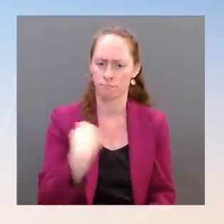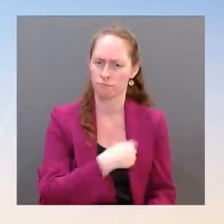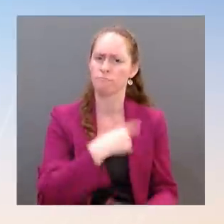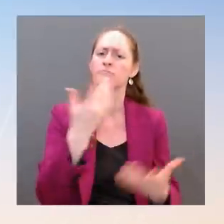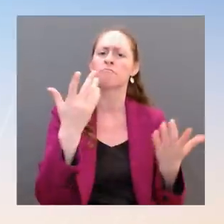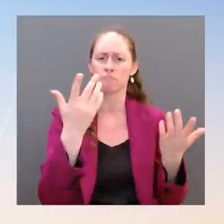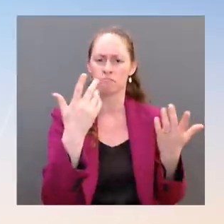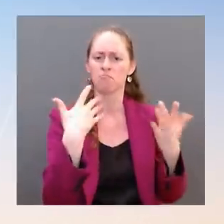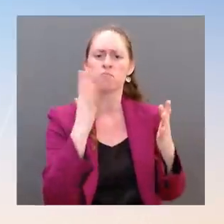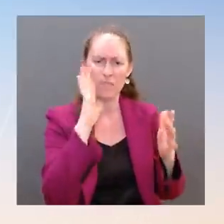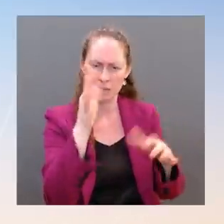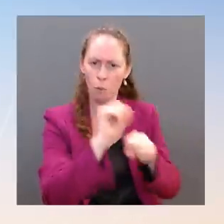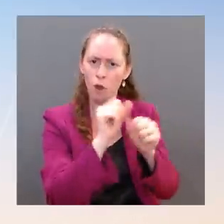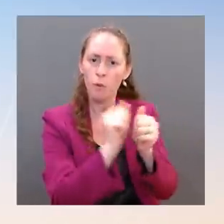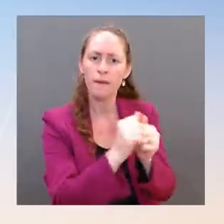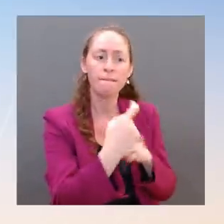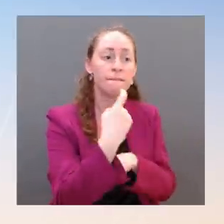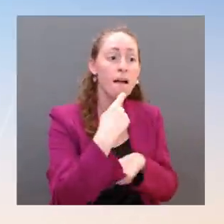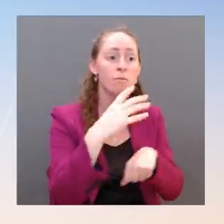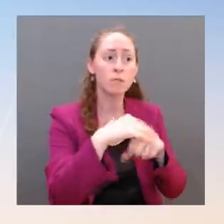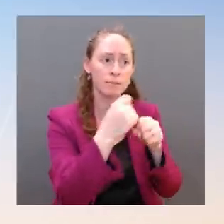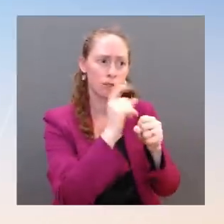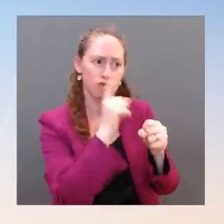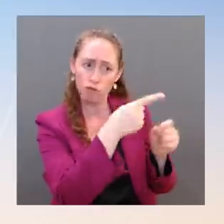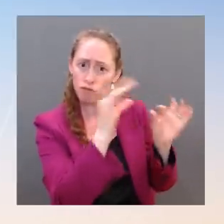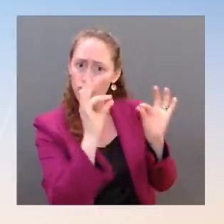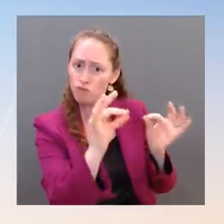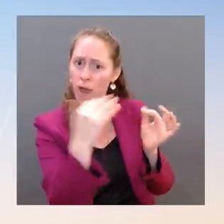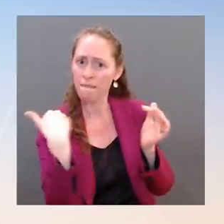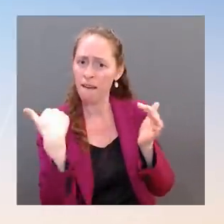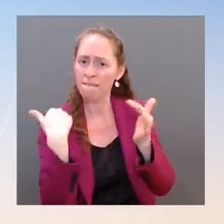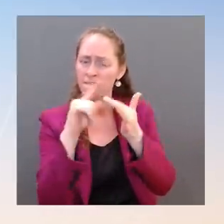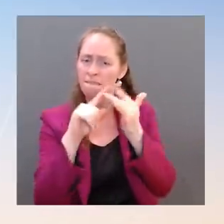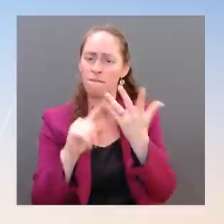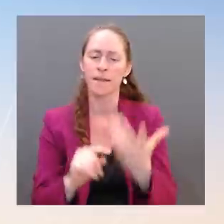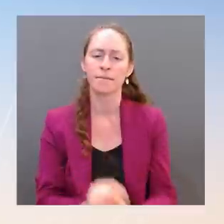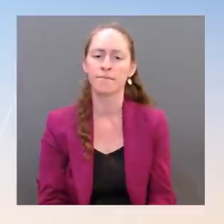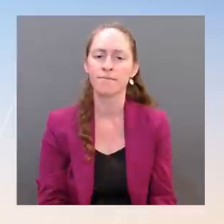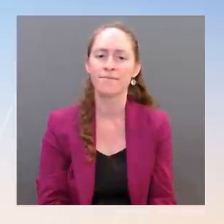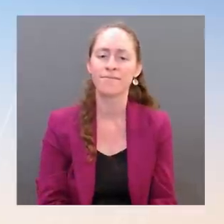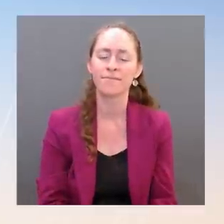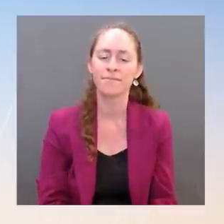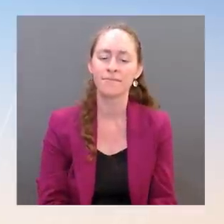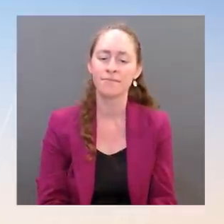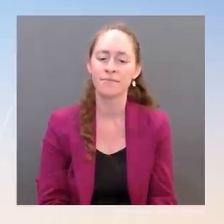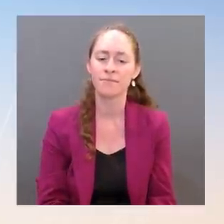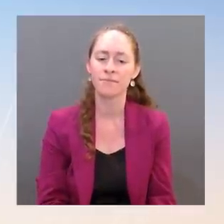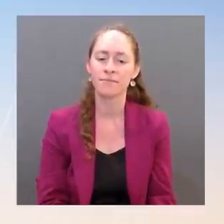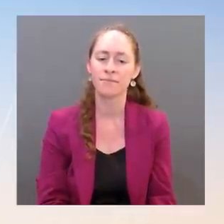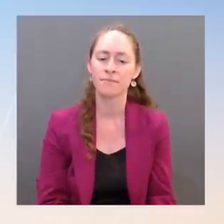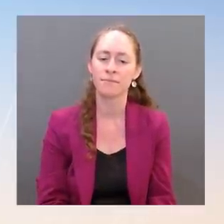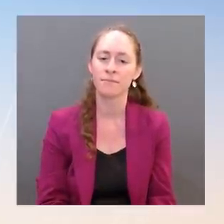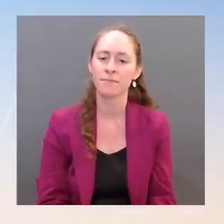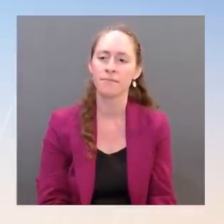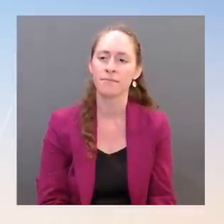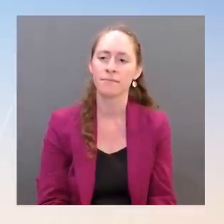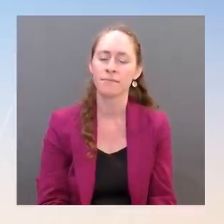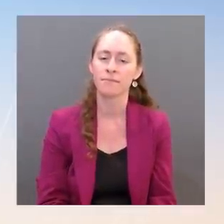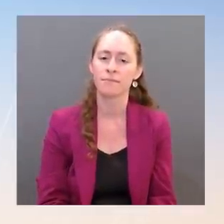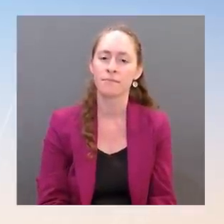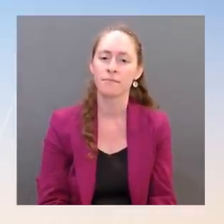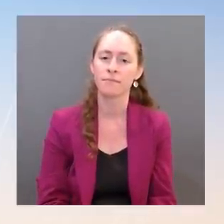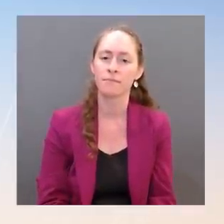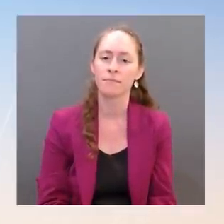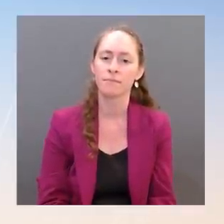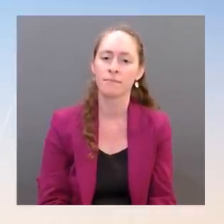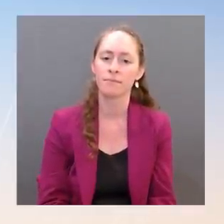questions, one on the accession and one on your trip. So, when the initial NATO expansion happened, of